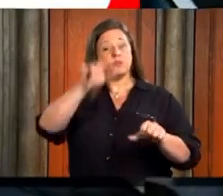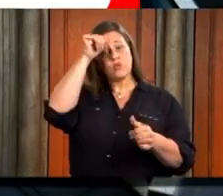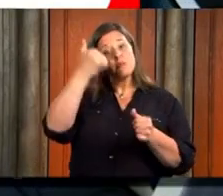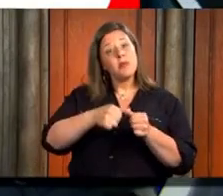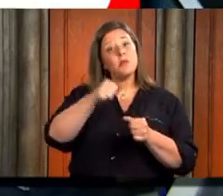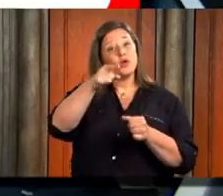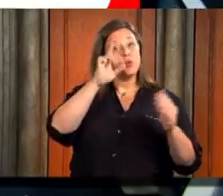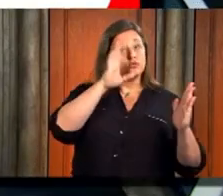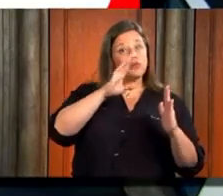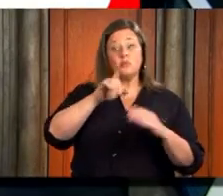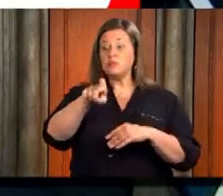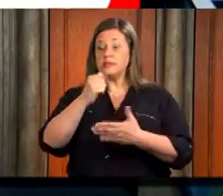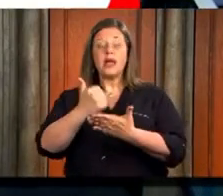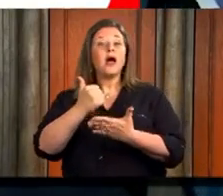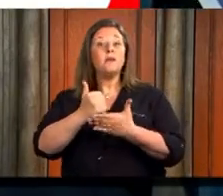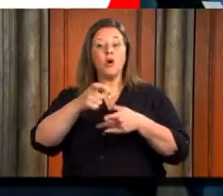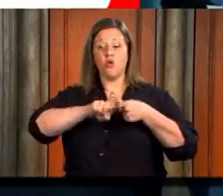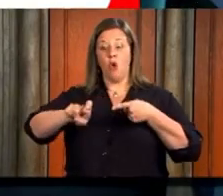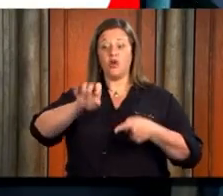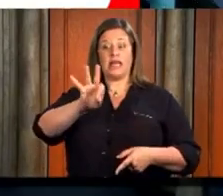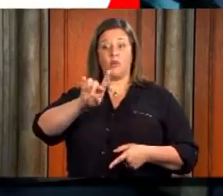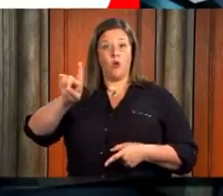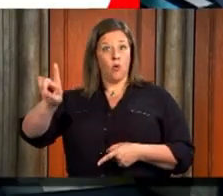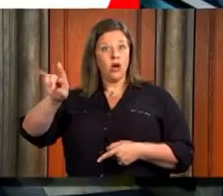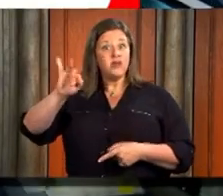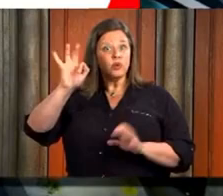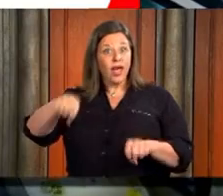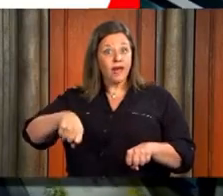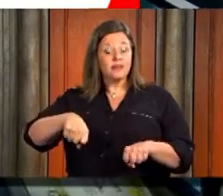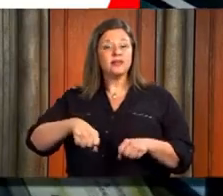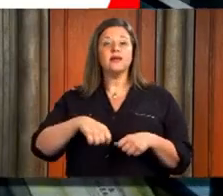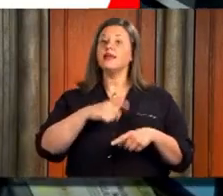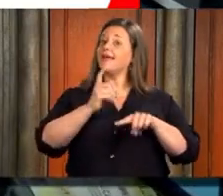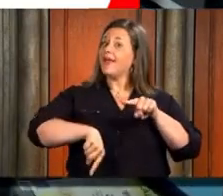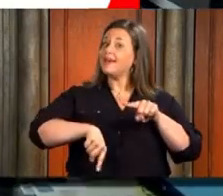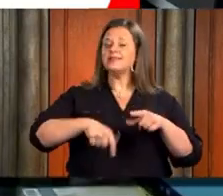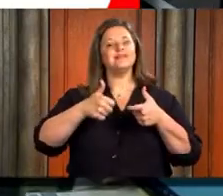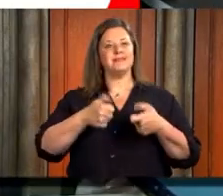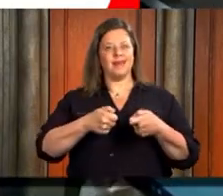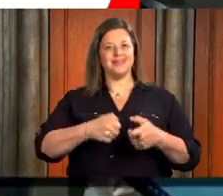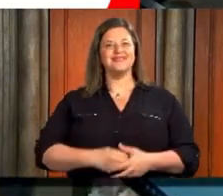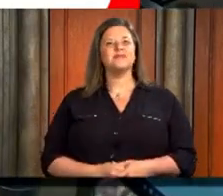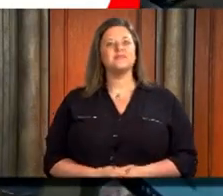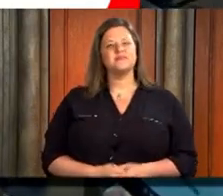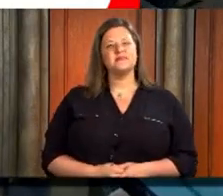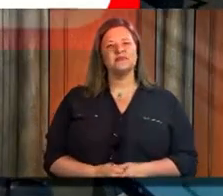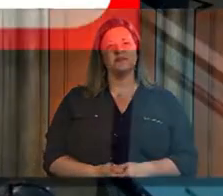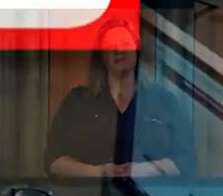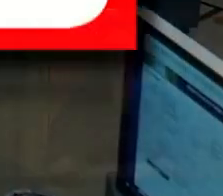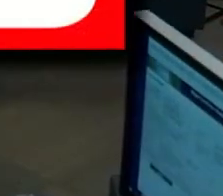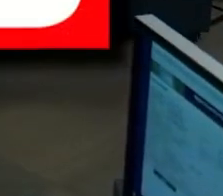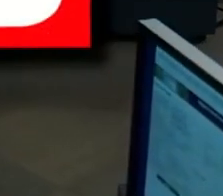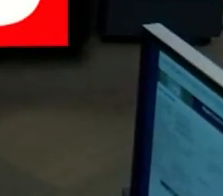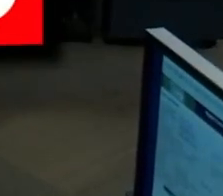you're in trouble or need help, call 9-1-1 if you can. Text if you can't. We'll